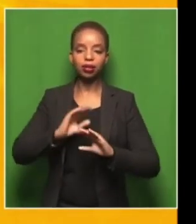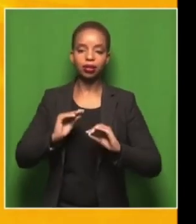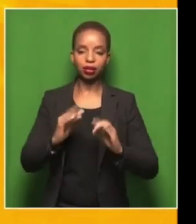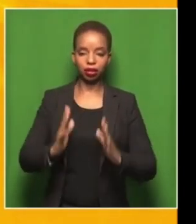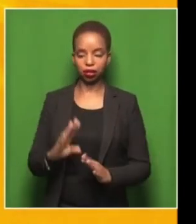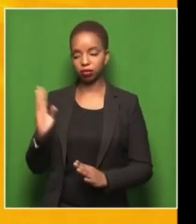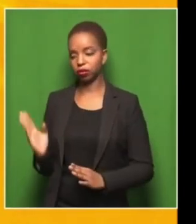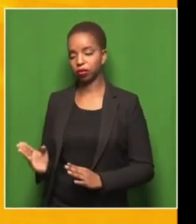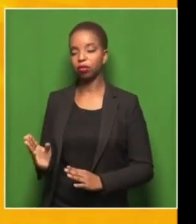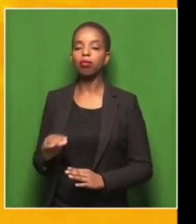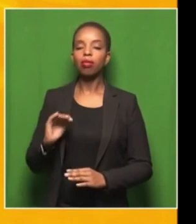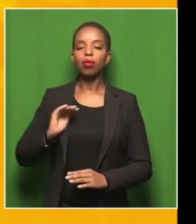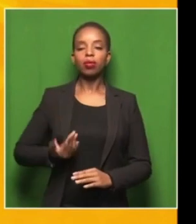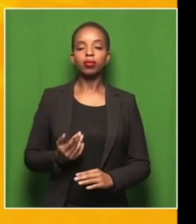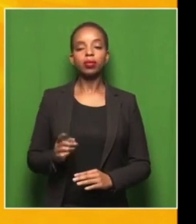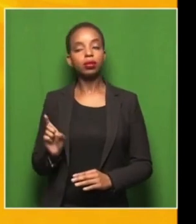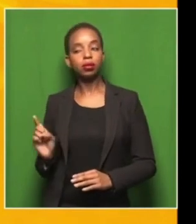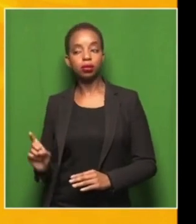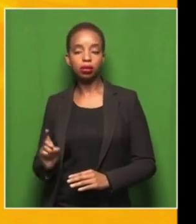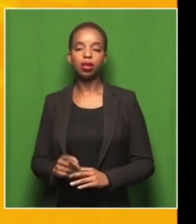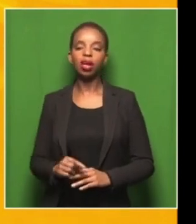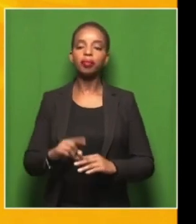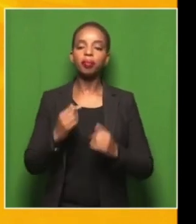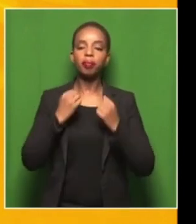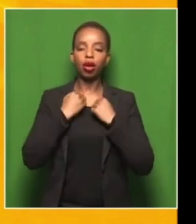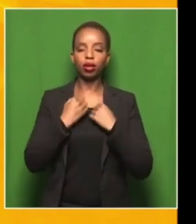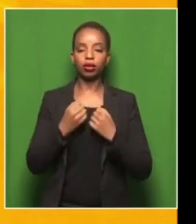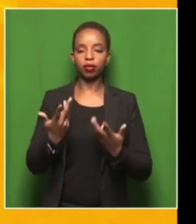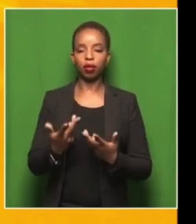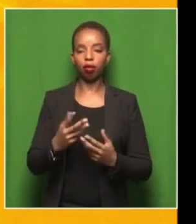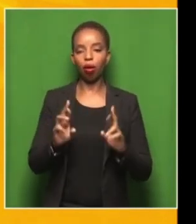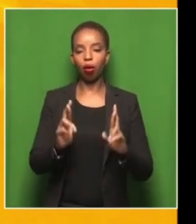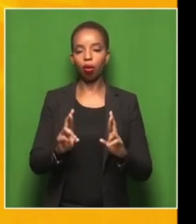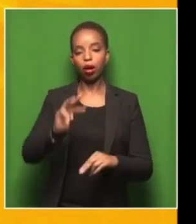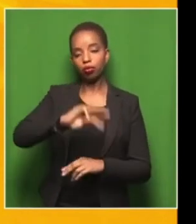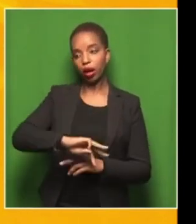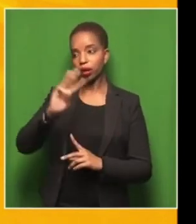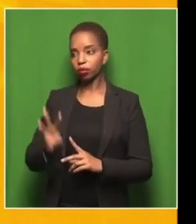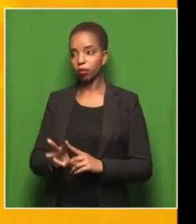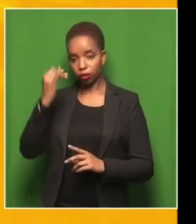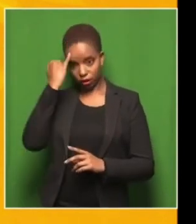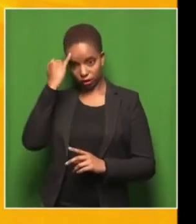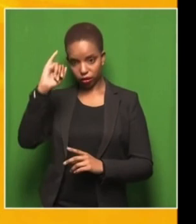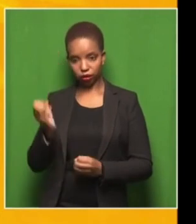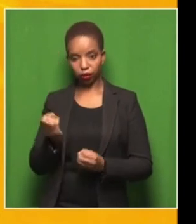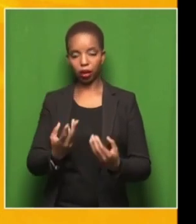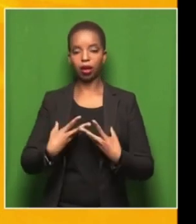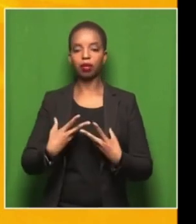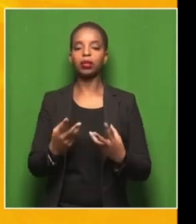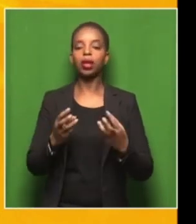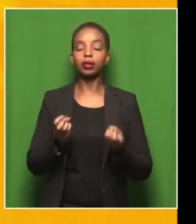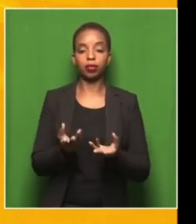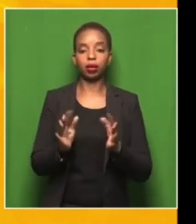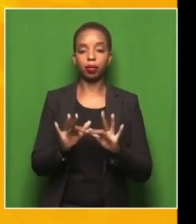Nicola Lochner speaking to us about their Hospital of Hope rainbow initiative that offers a glimmer of hope for COVID-19 patients at